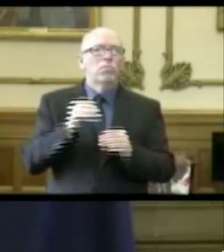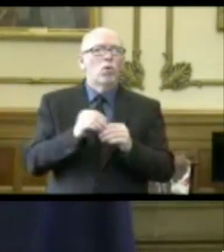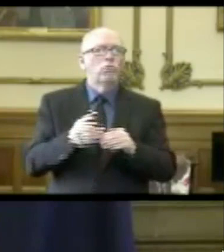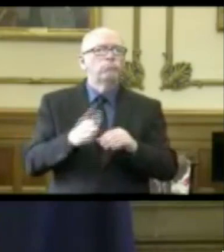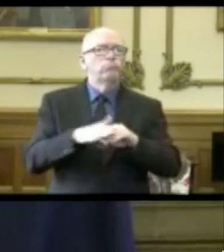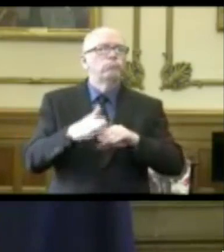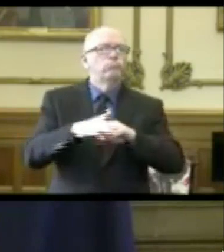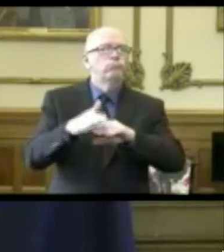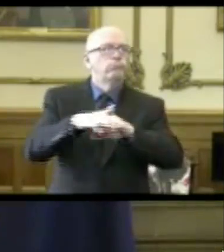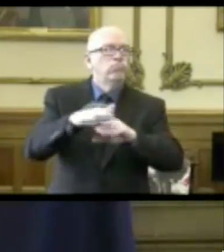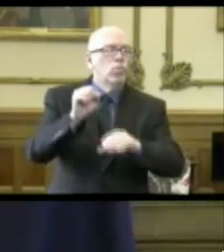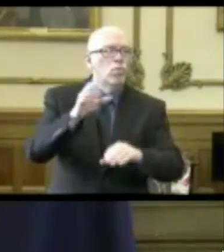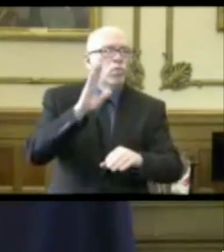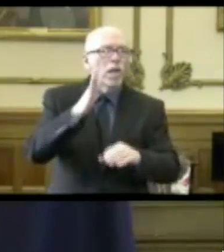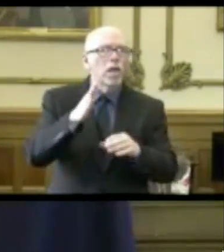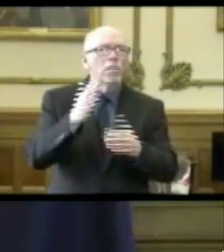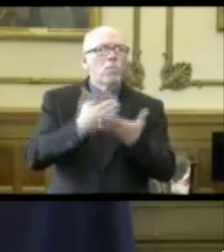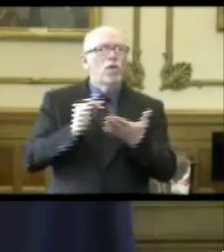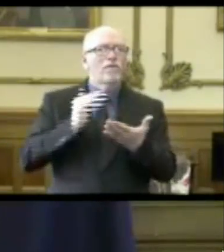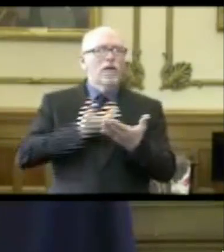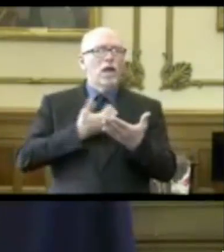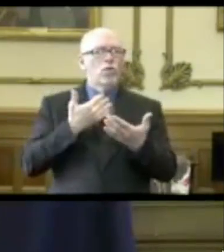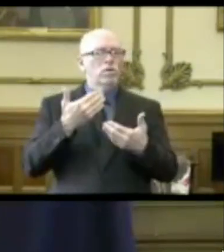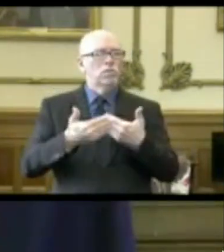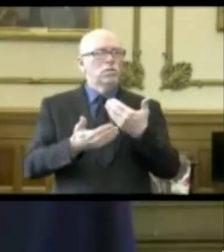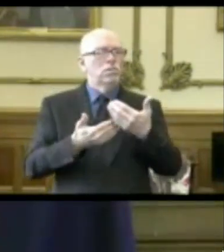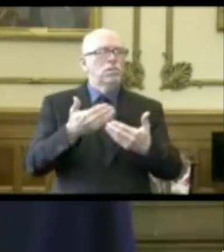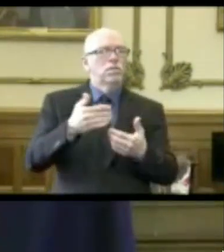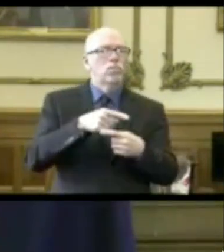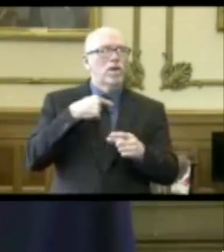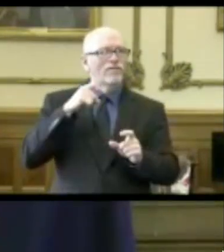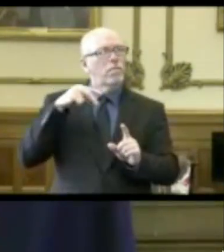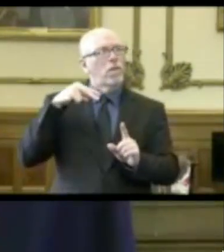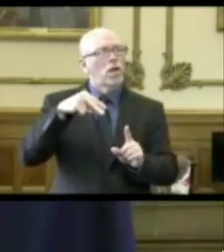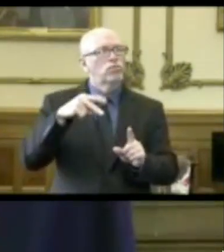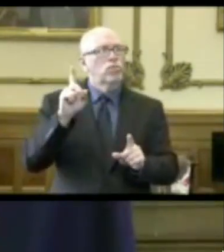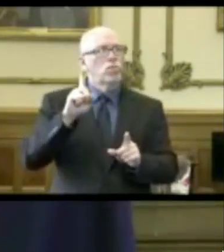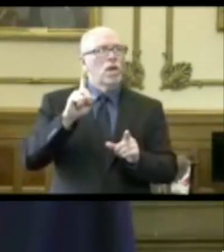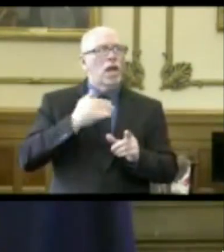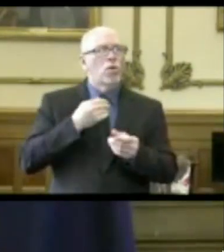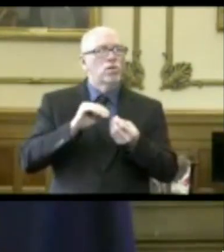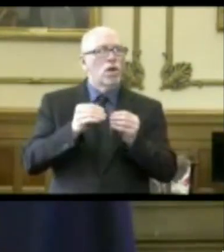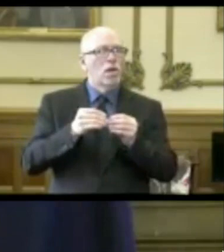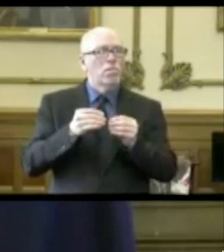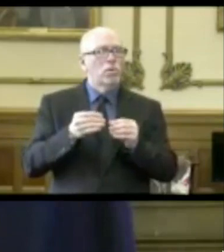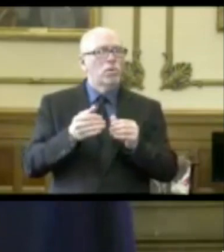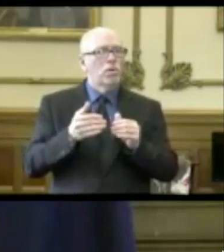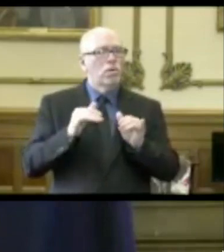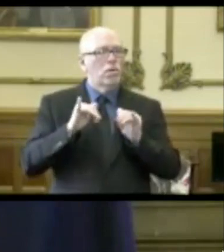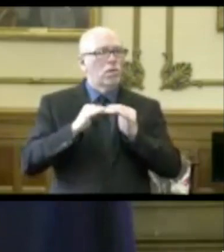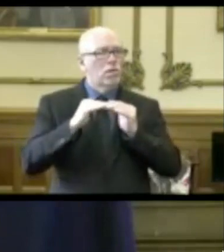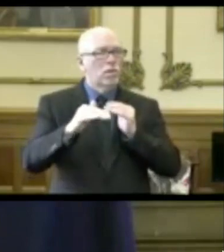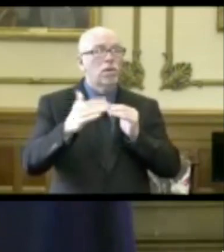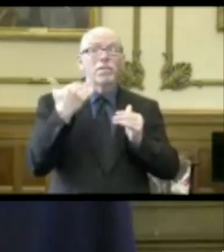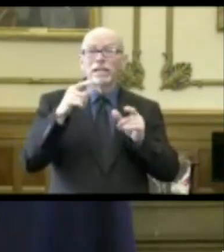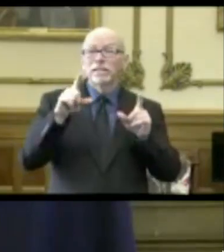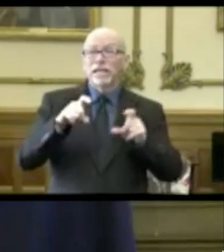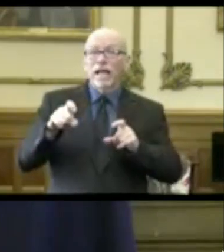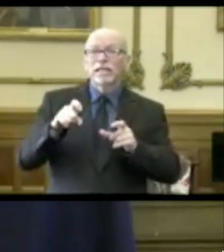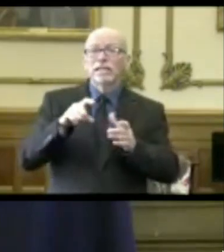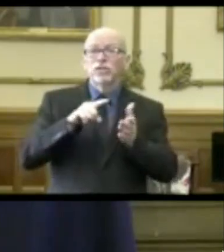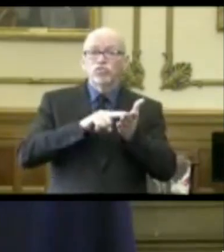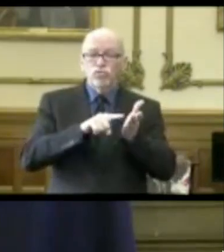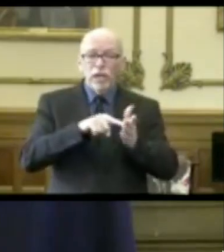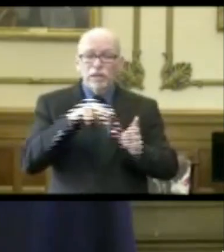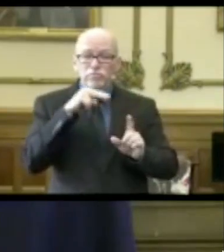will be critically important. It's part of our equation as we monitor where those numbers are. Like I said earlier, testing, tracing,